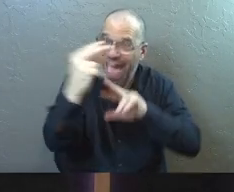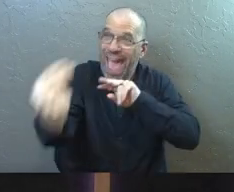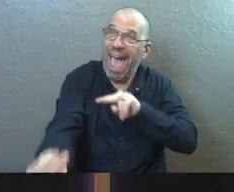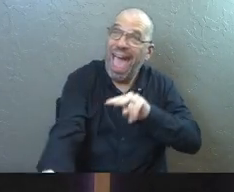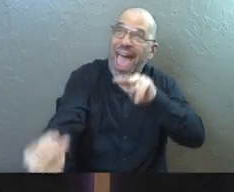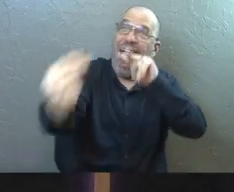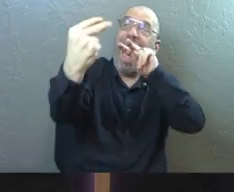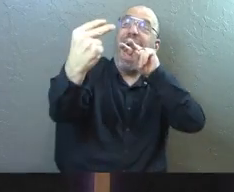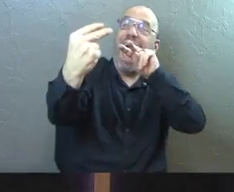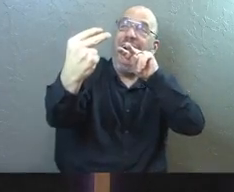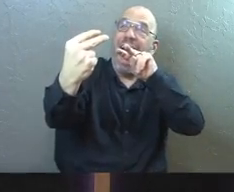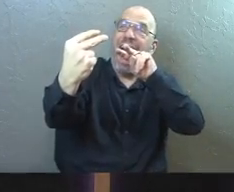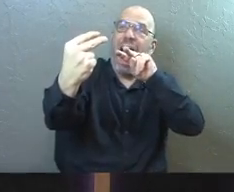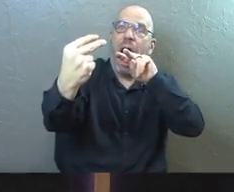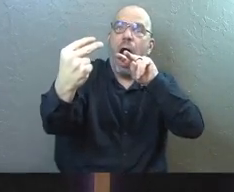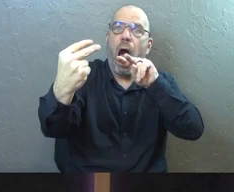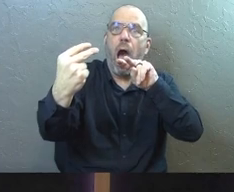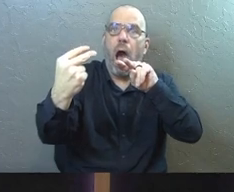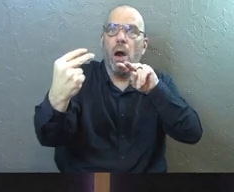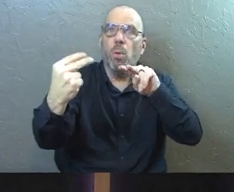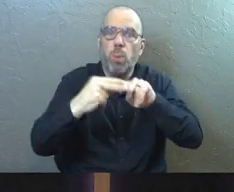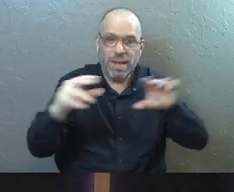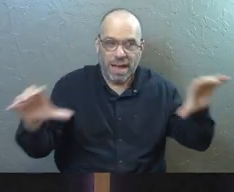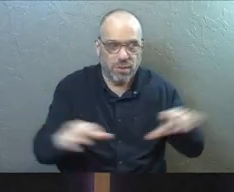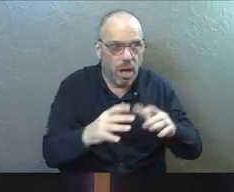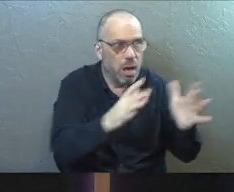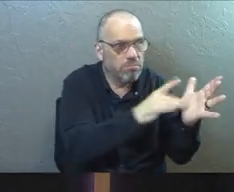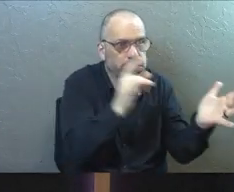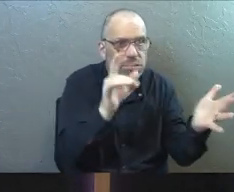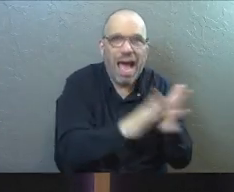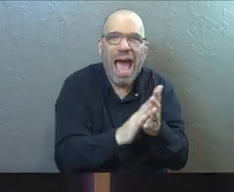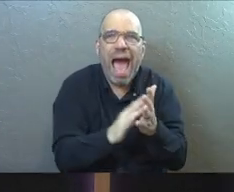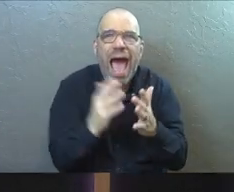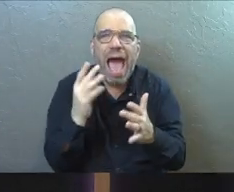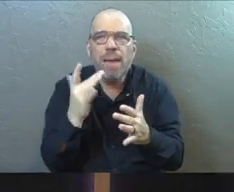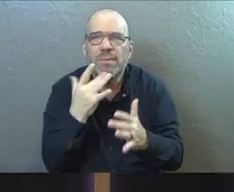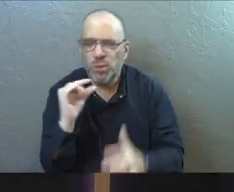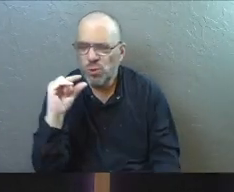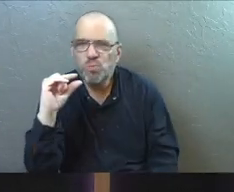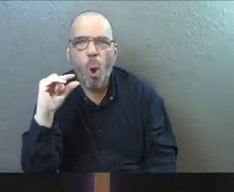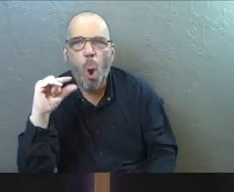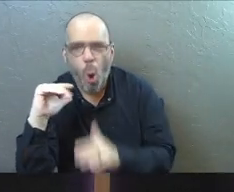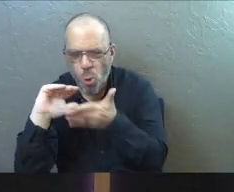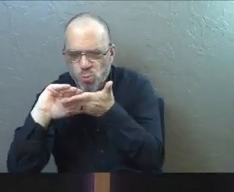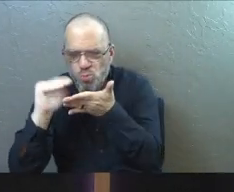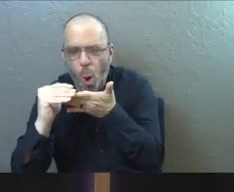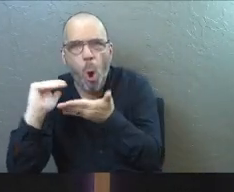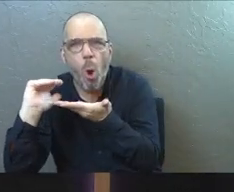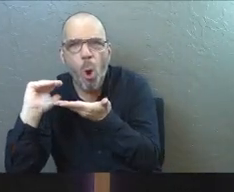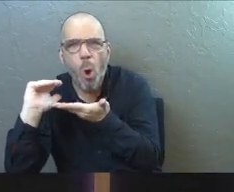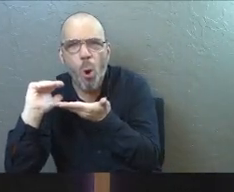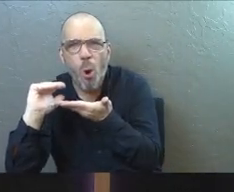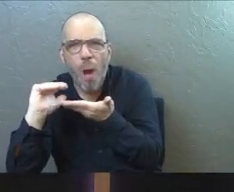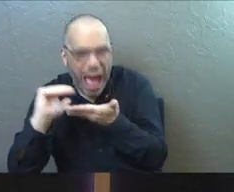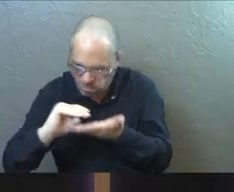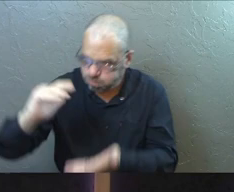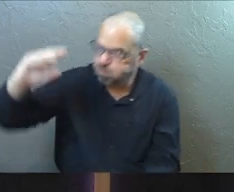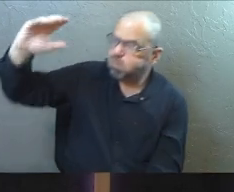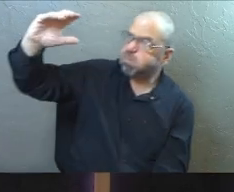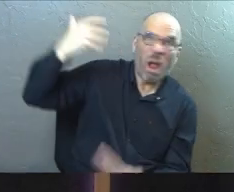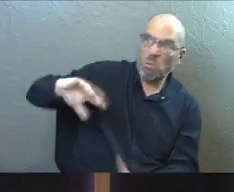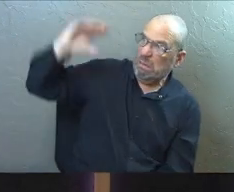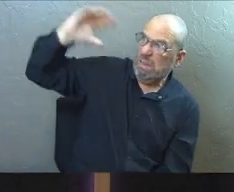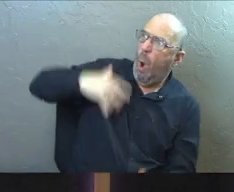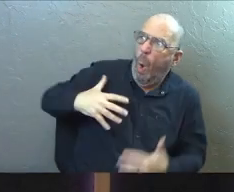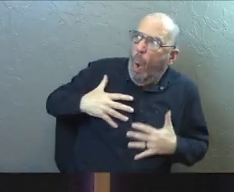face, I want the amount of things that I've done to hurt people to be a small stack of things. Yes? I don't want there to be a lot